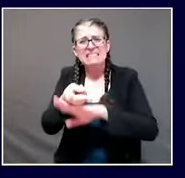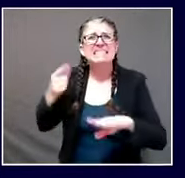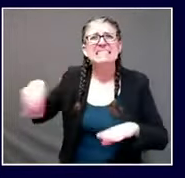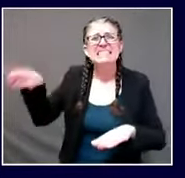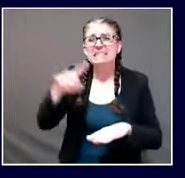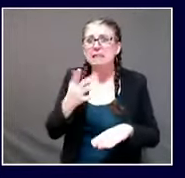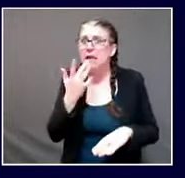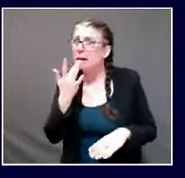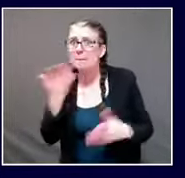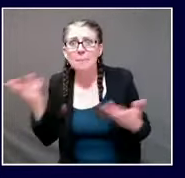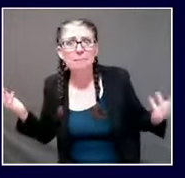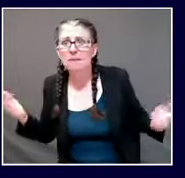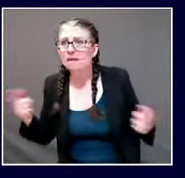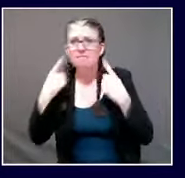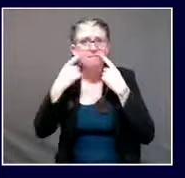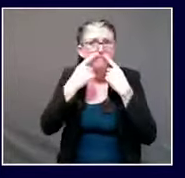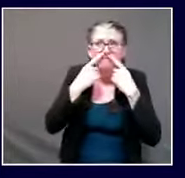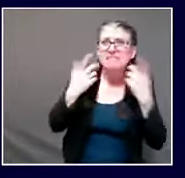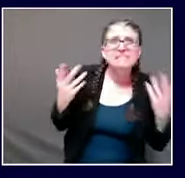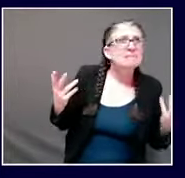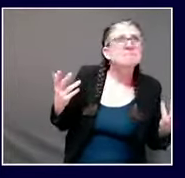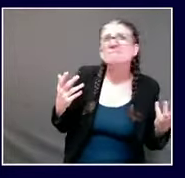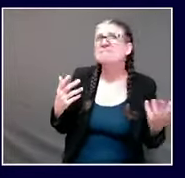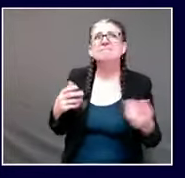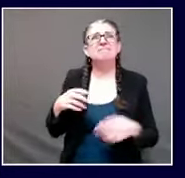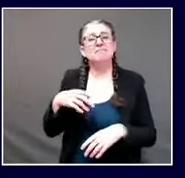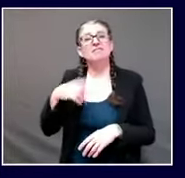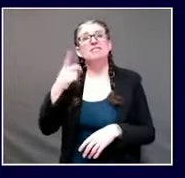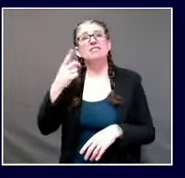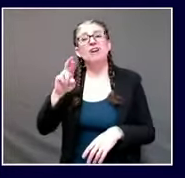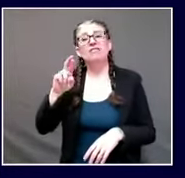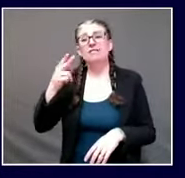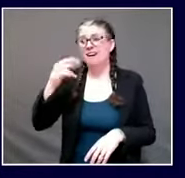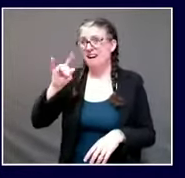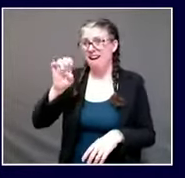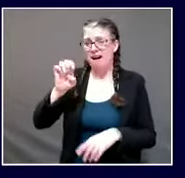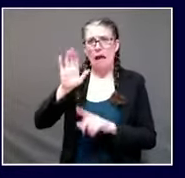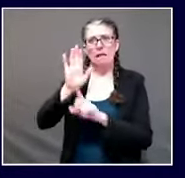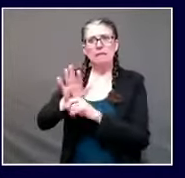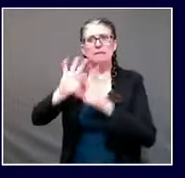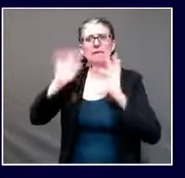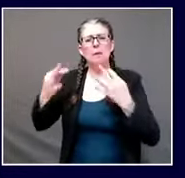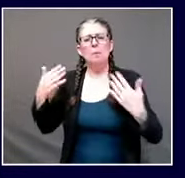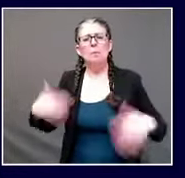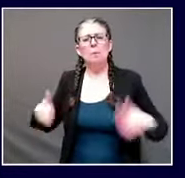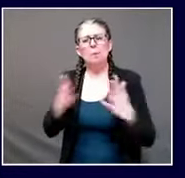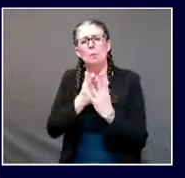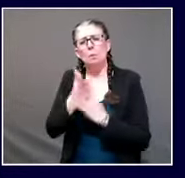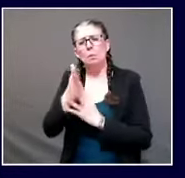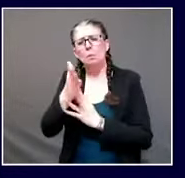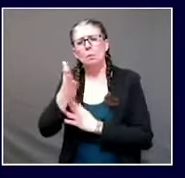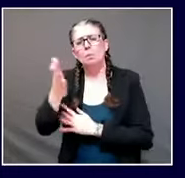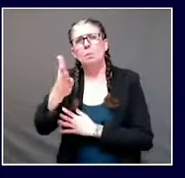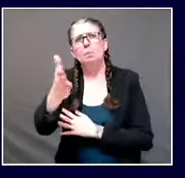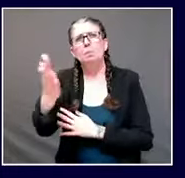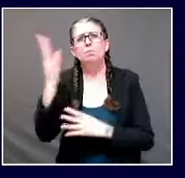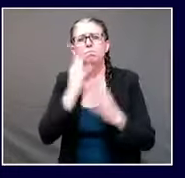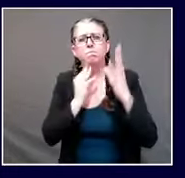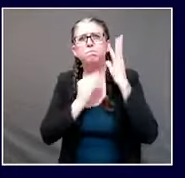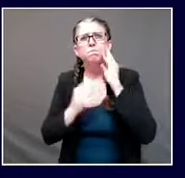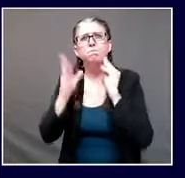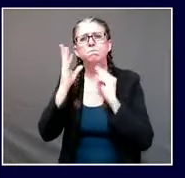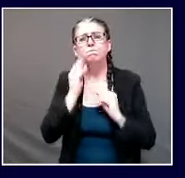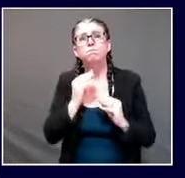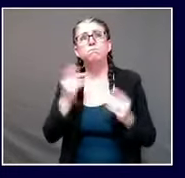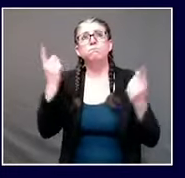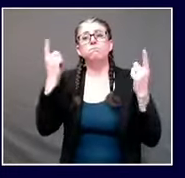That's what the Hydes wrote publicly. Quote, for us, it was just a few weeks of terribleness, but for many families, it has had a